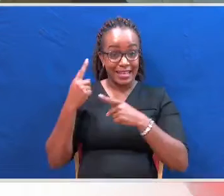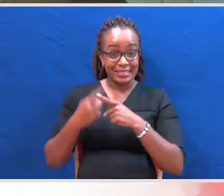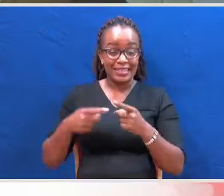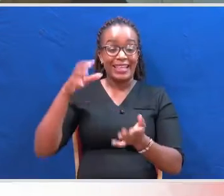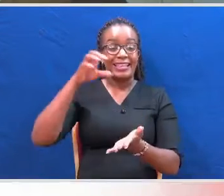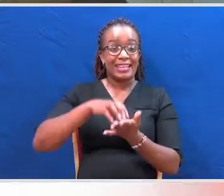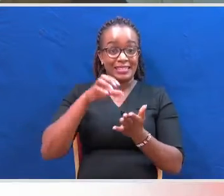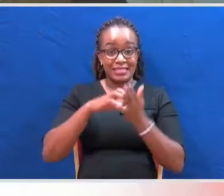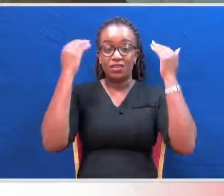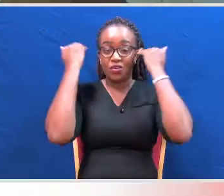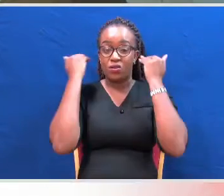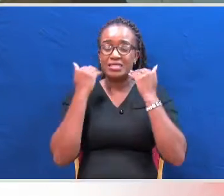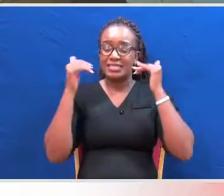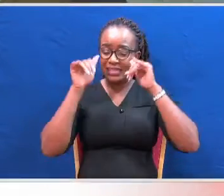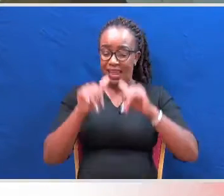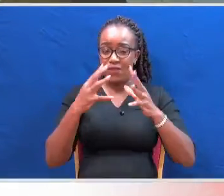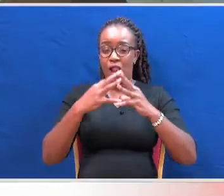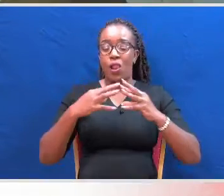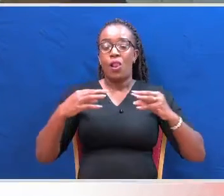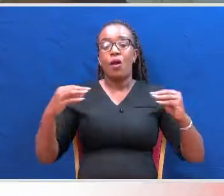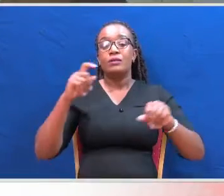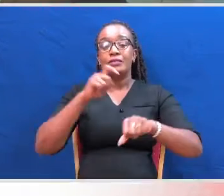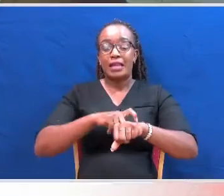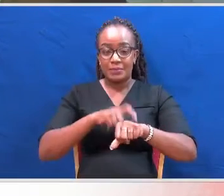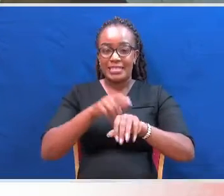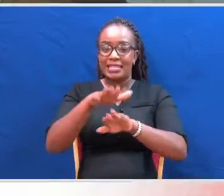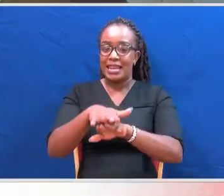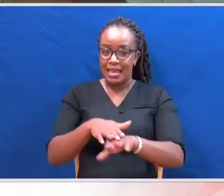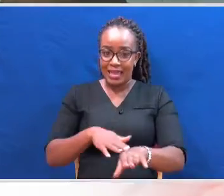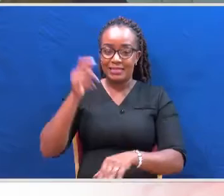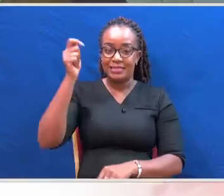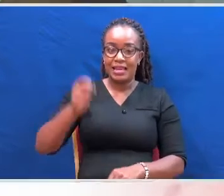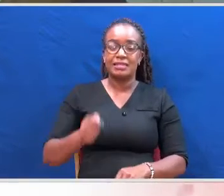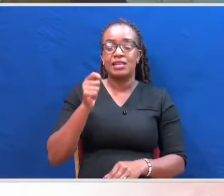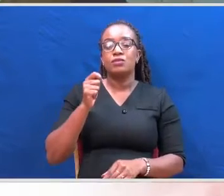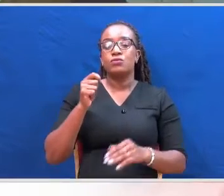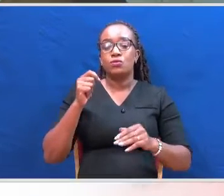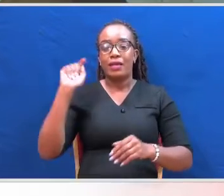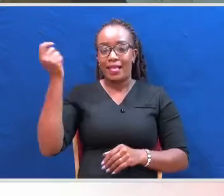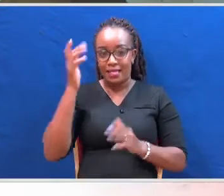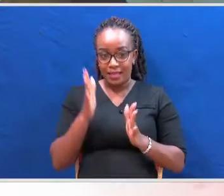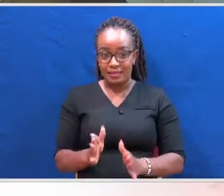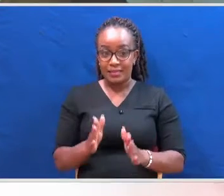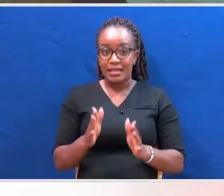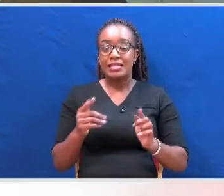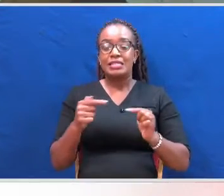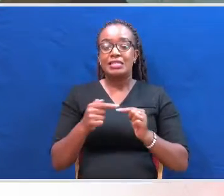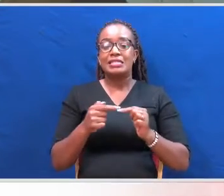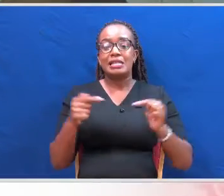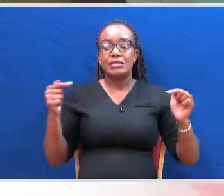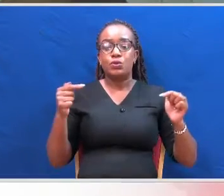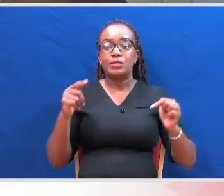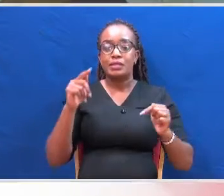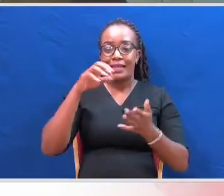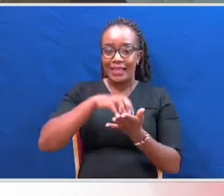Courts have had to take longer than expected, delaying justice to desperate Kenyans. Land dispute cases lead in number